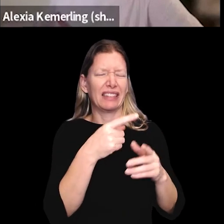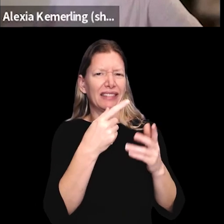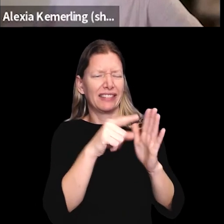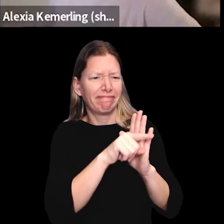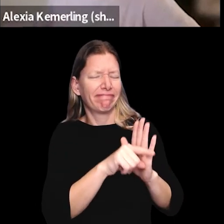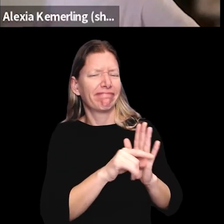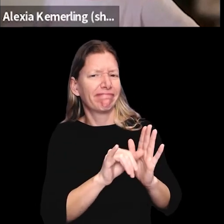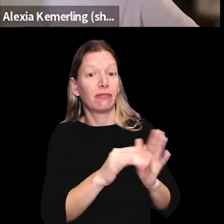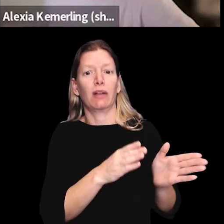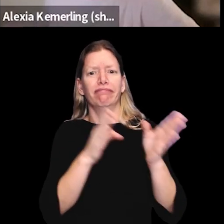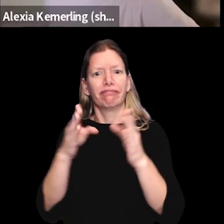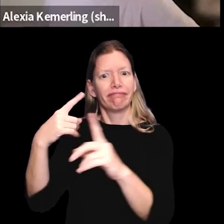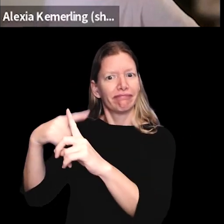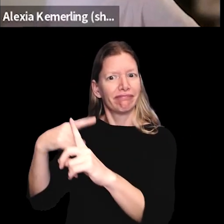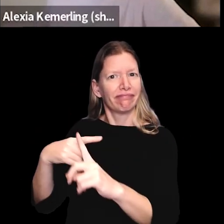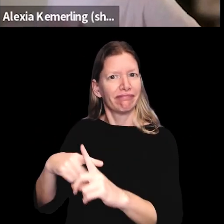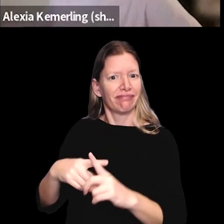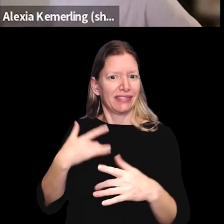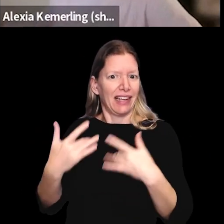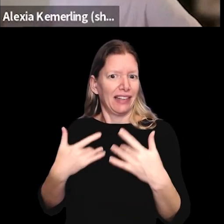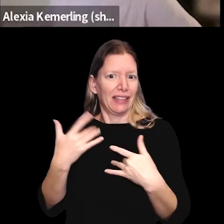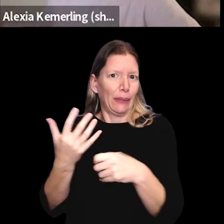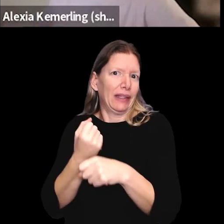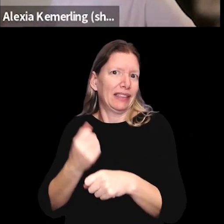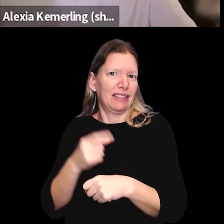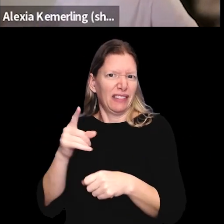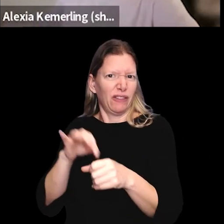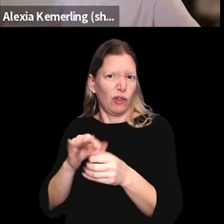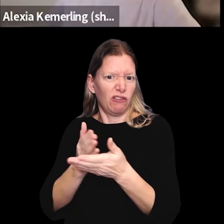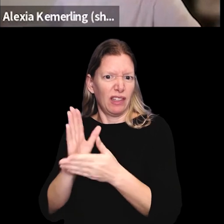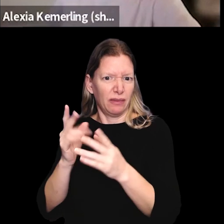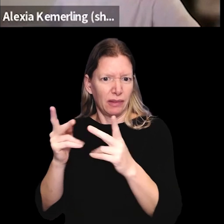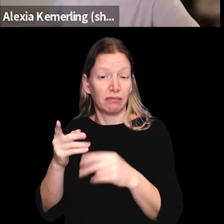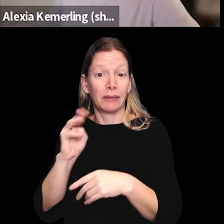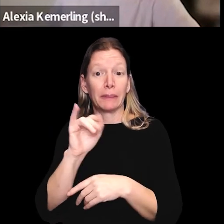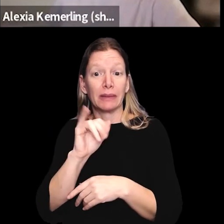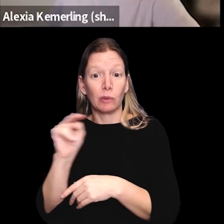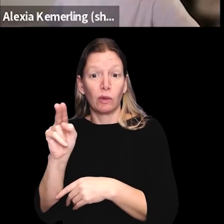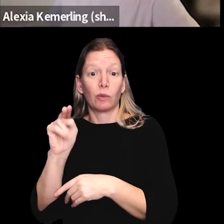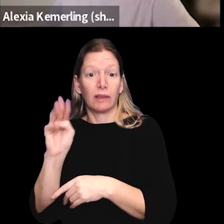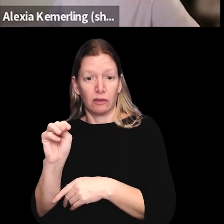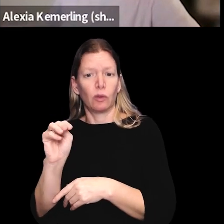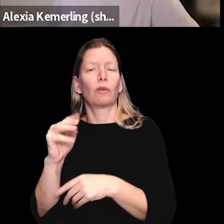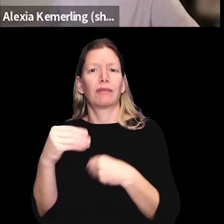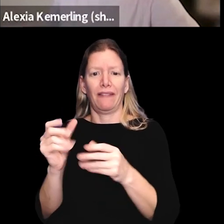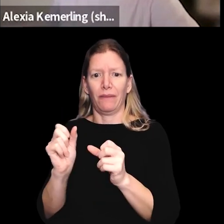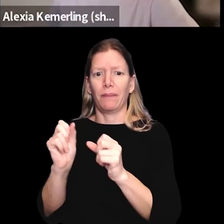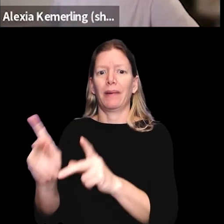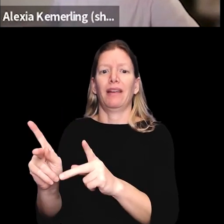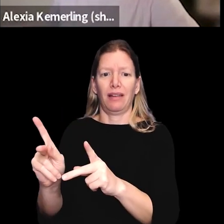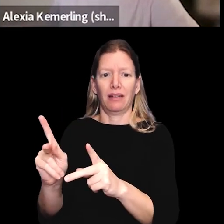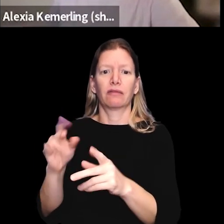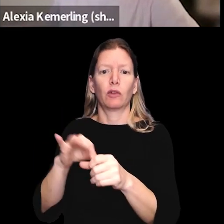I did want to highlight a few exciting wins in the voting rights space. So Minnesota and New Mexico